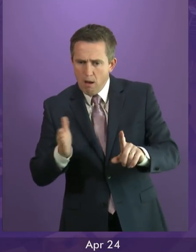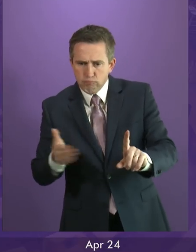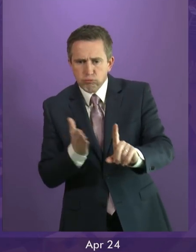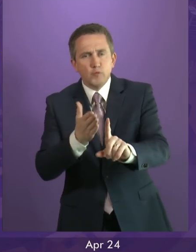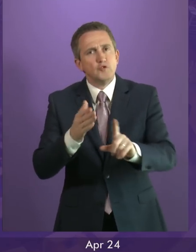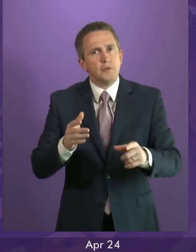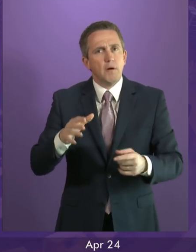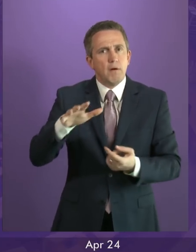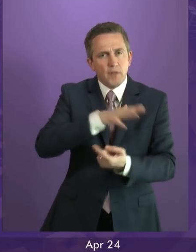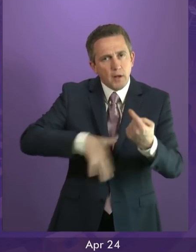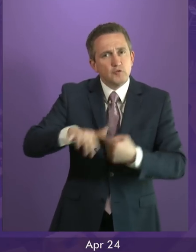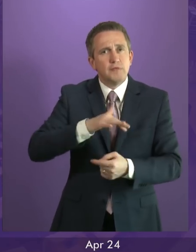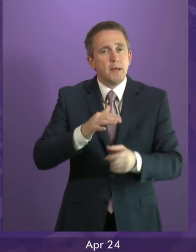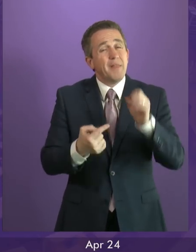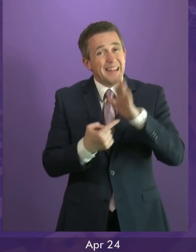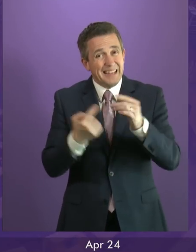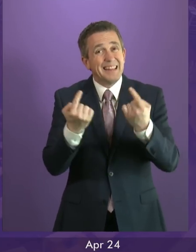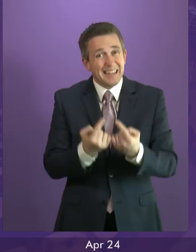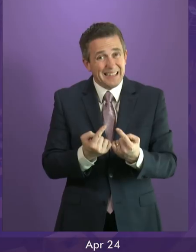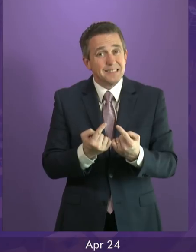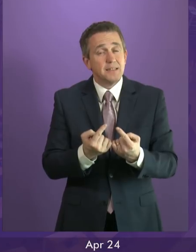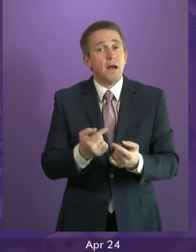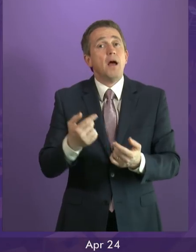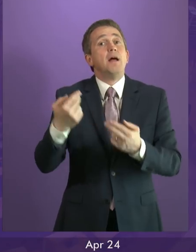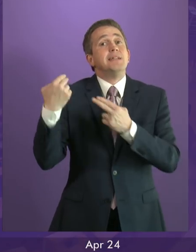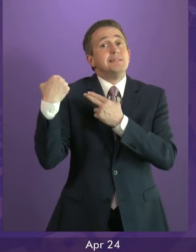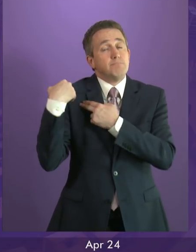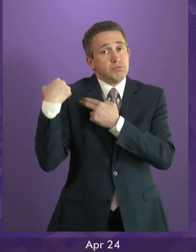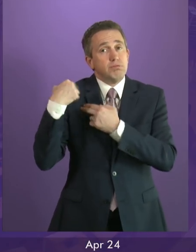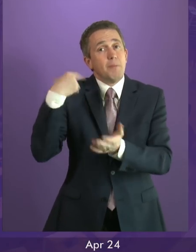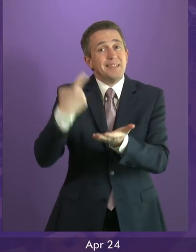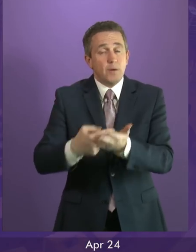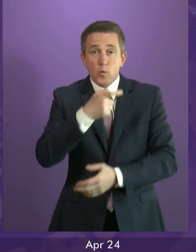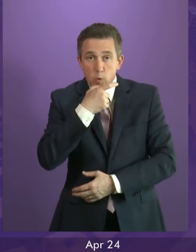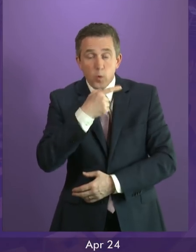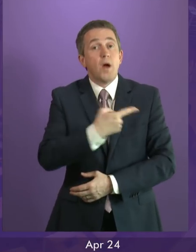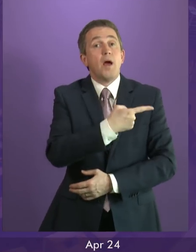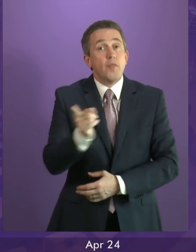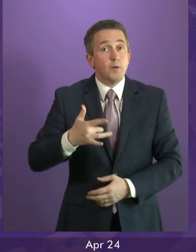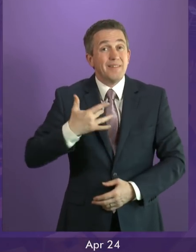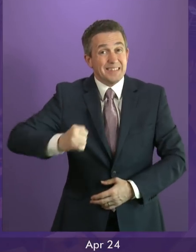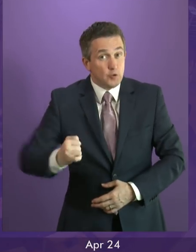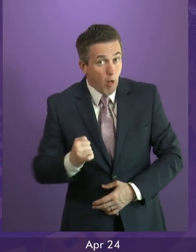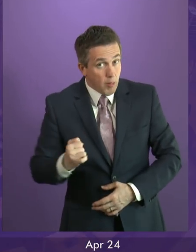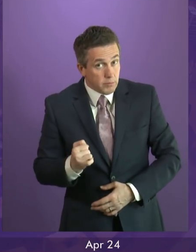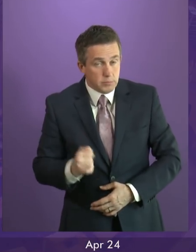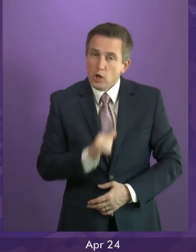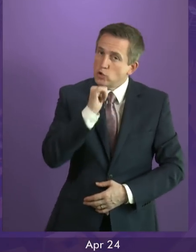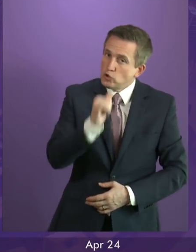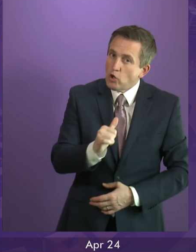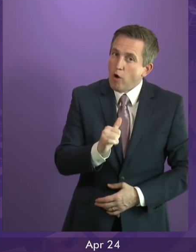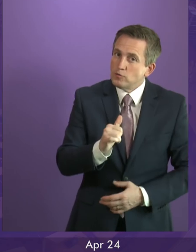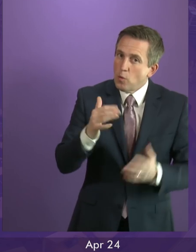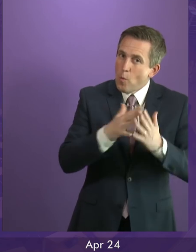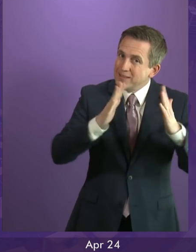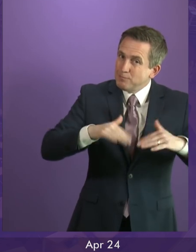point that unites us is that those decisions should lie in the hands of the Scottish people and not be imposed upon us by Westminster. That's the